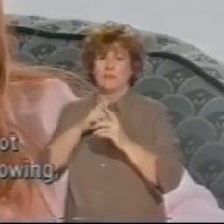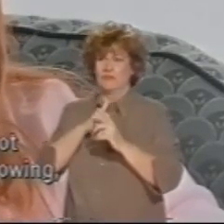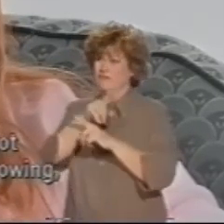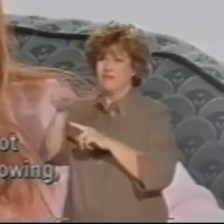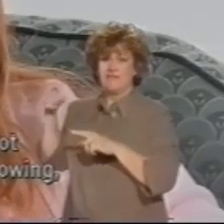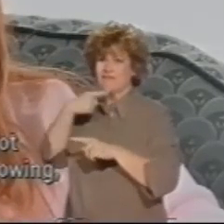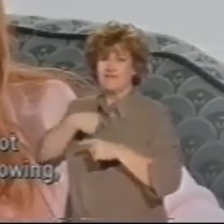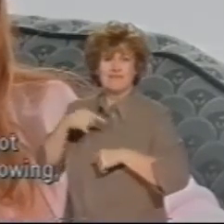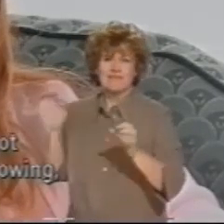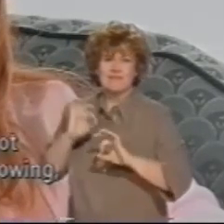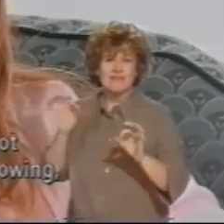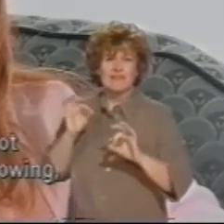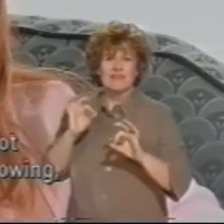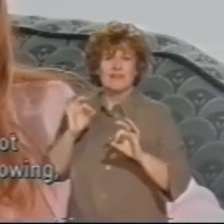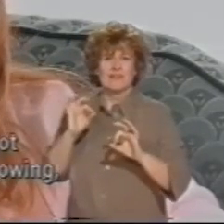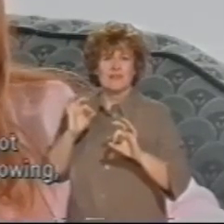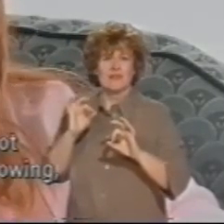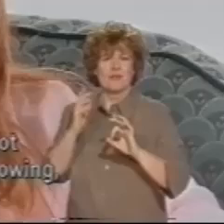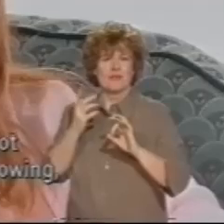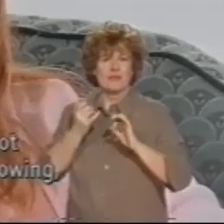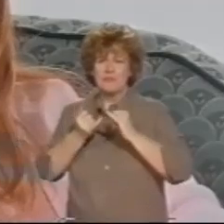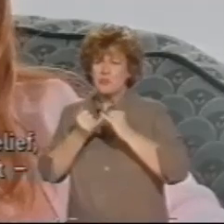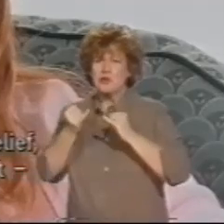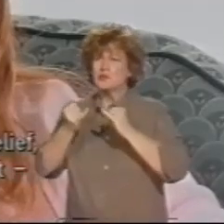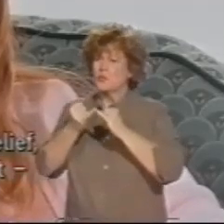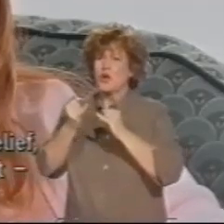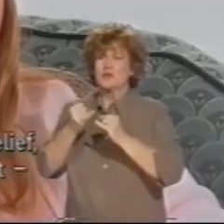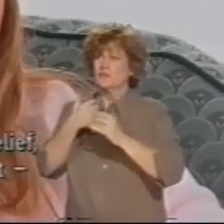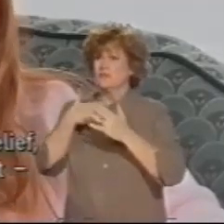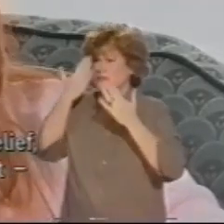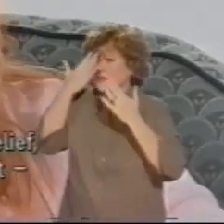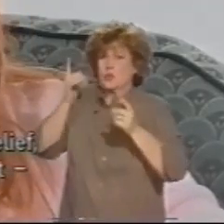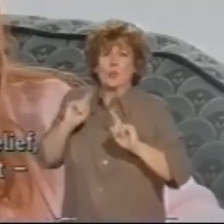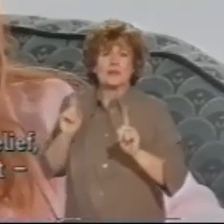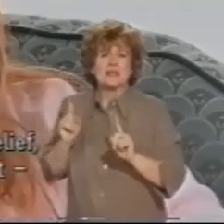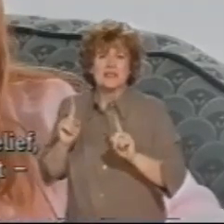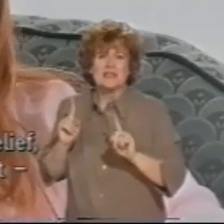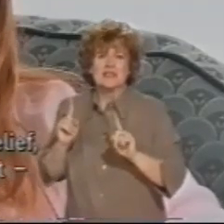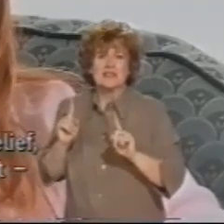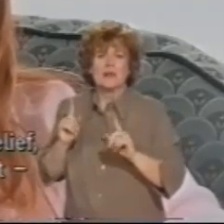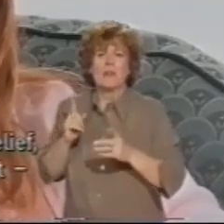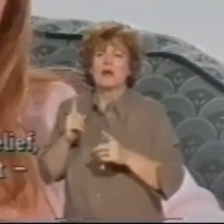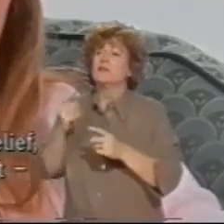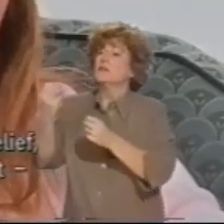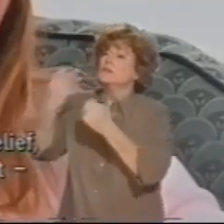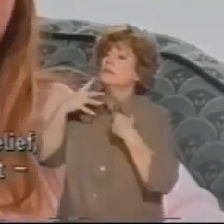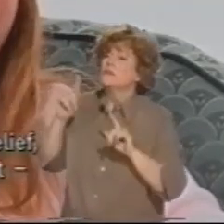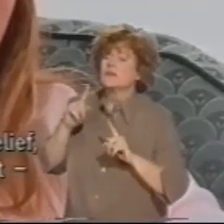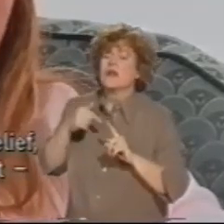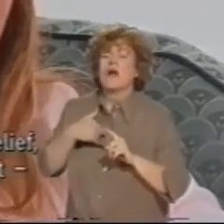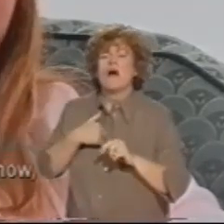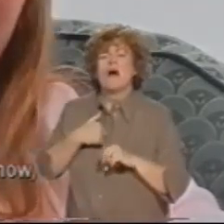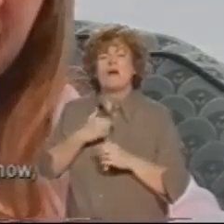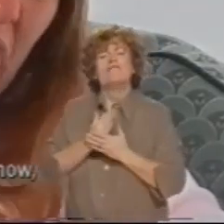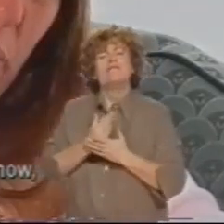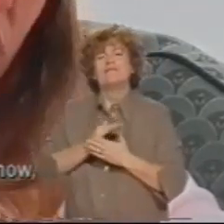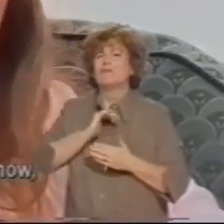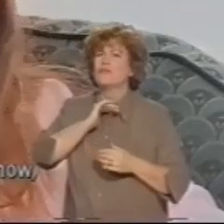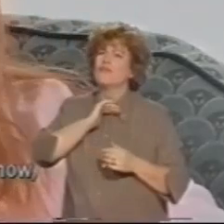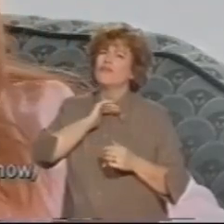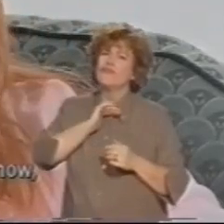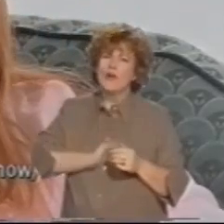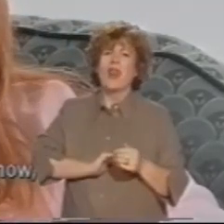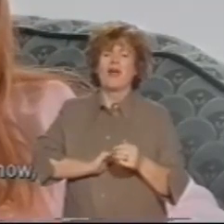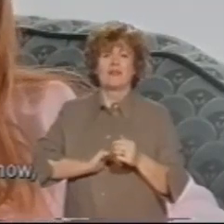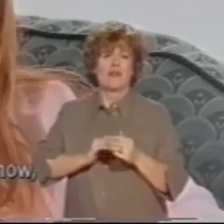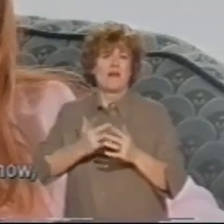bad it got after all those years of not knowing. So it was tremendous relief, but also a good cry, right, let's go on